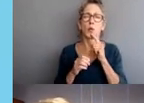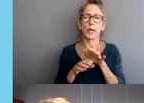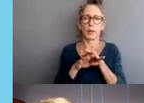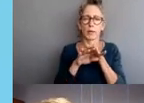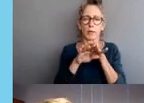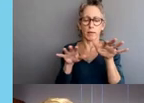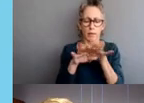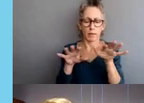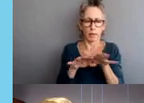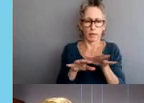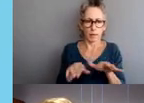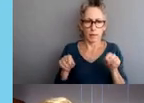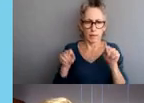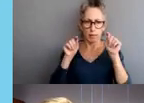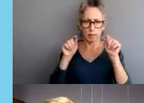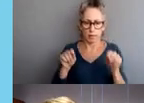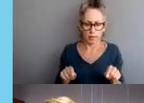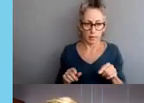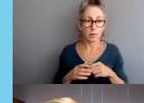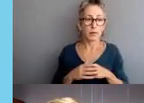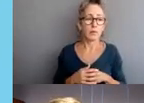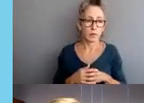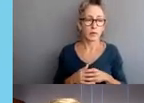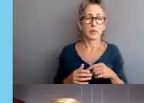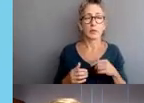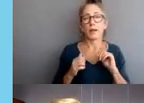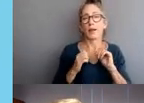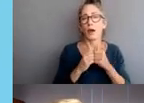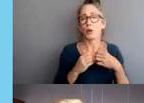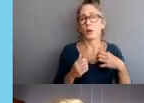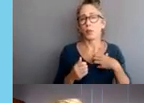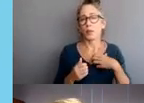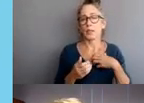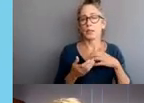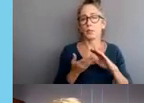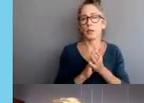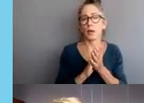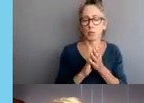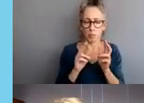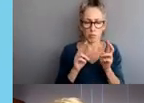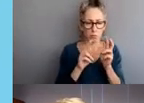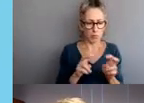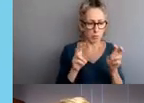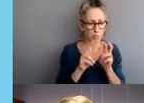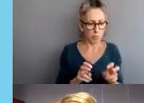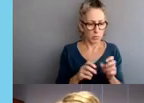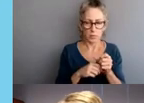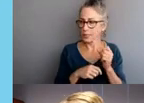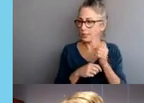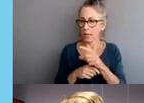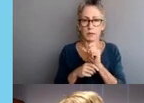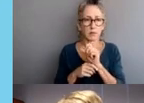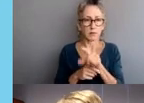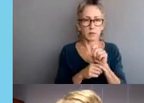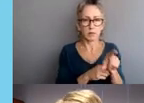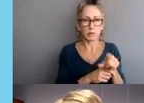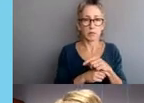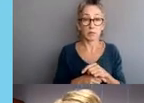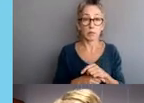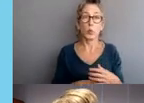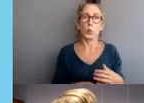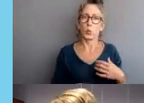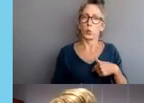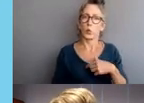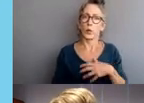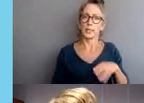graphic depicts how complaints are assessed and sorted for investigation. All complaints are accepted